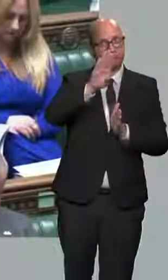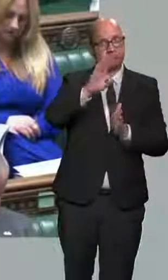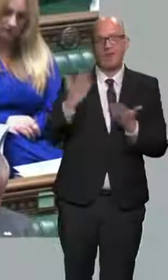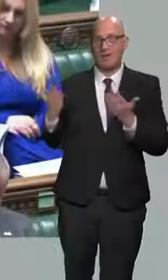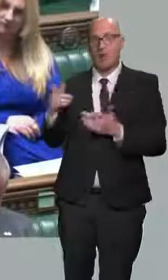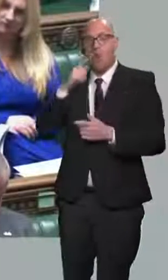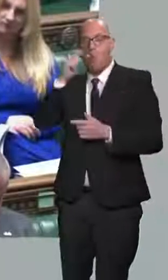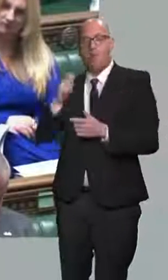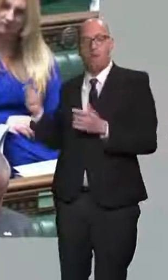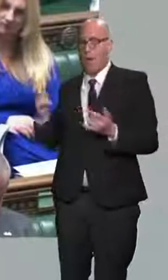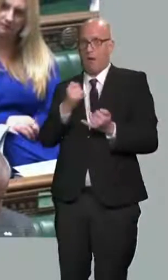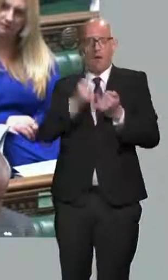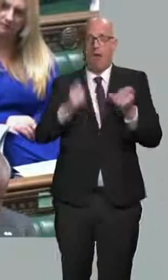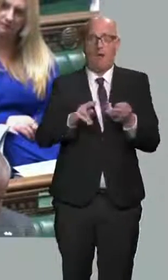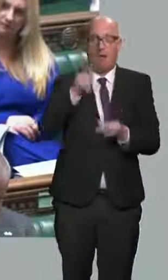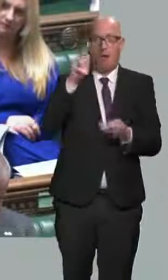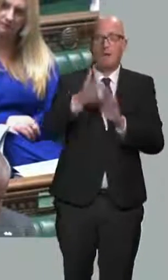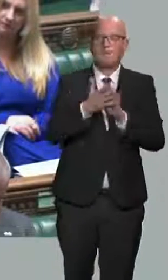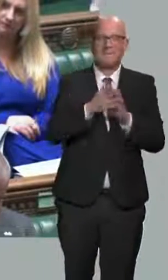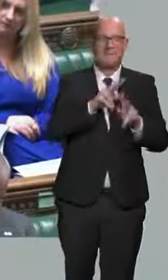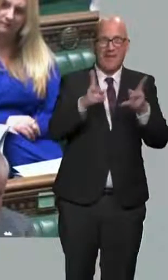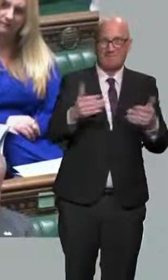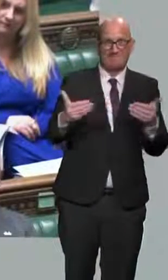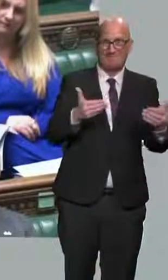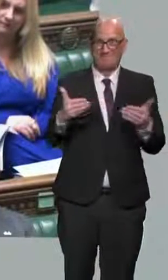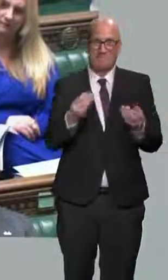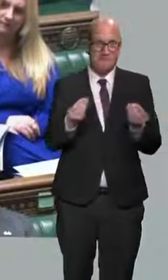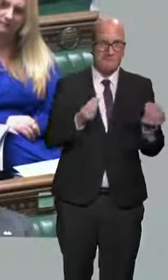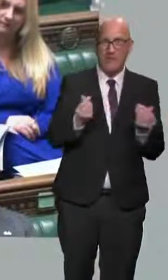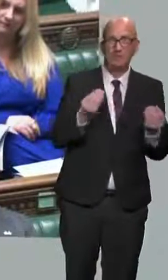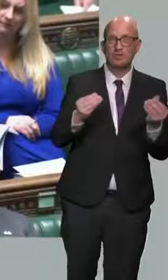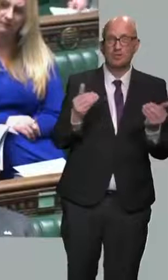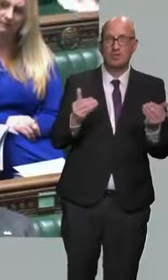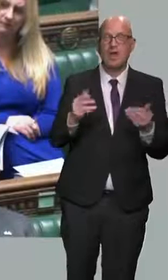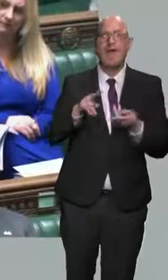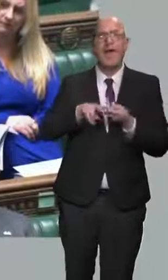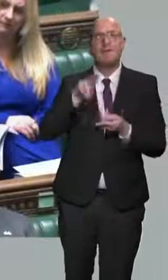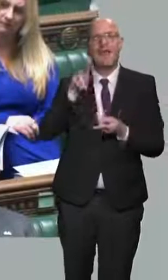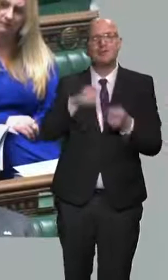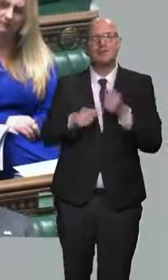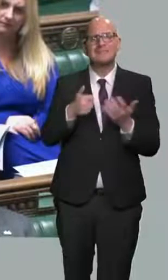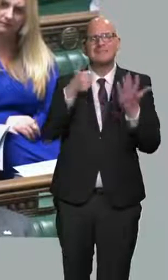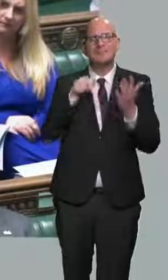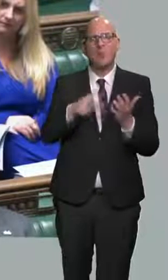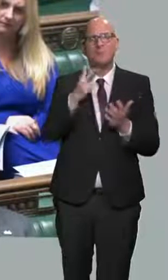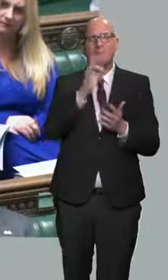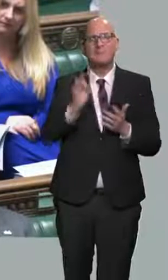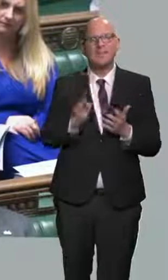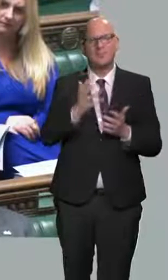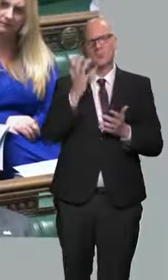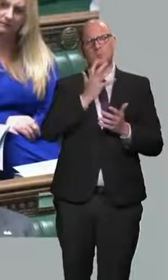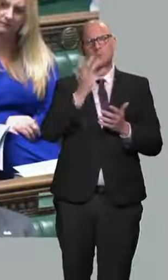households to the brink. Inflation, running at 6.2 per cent, its highest in 30 years, hitting the poorest